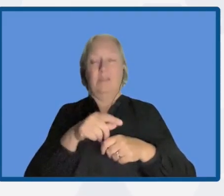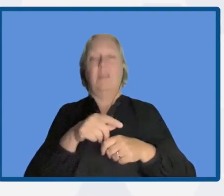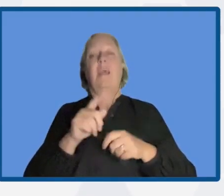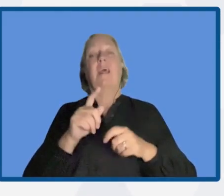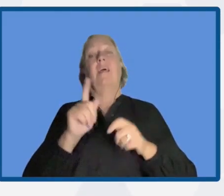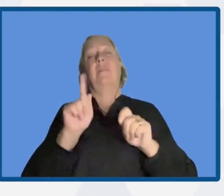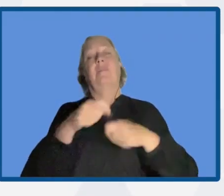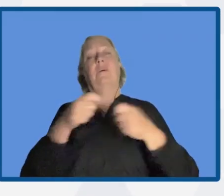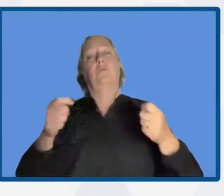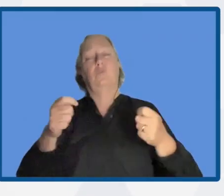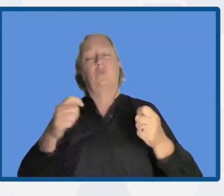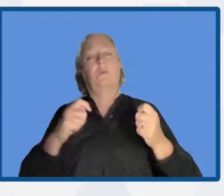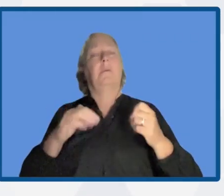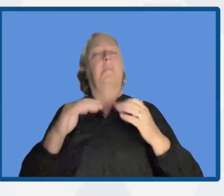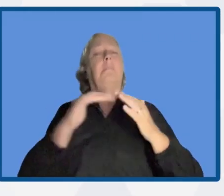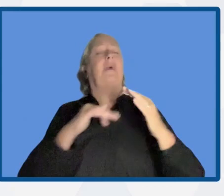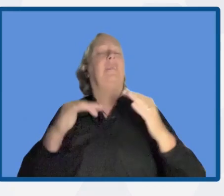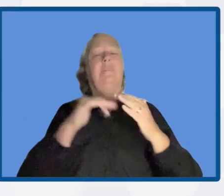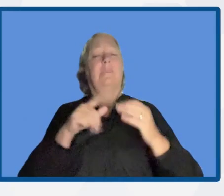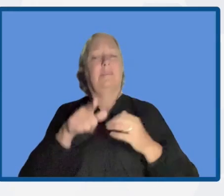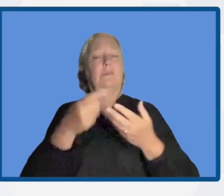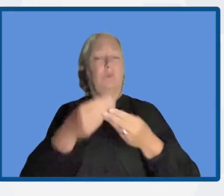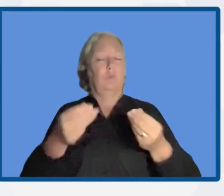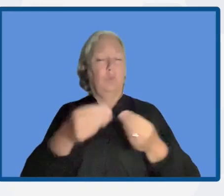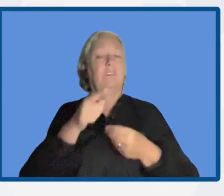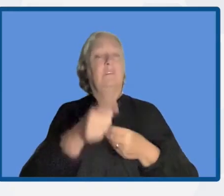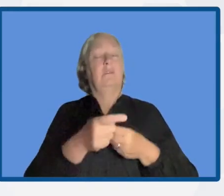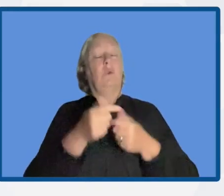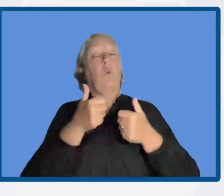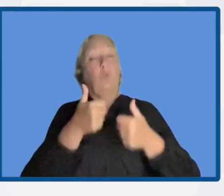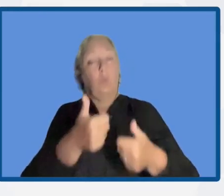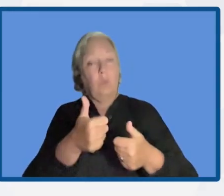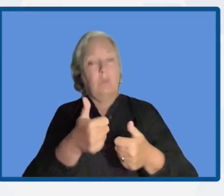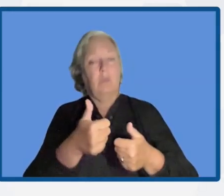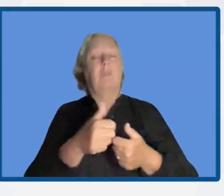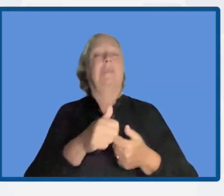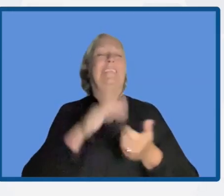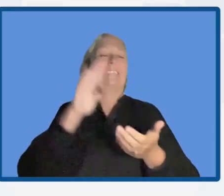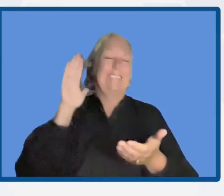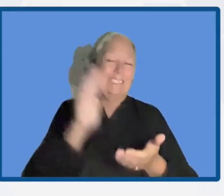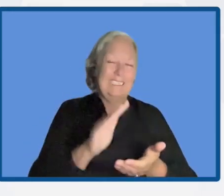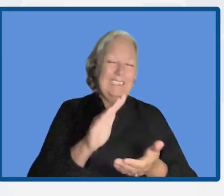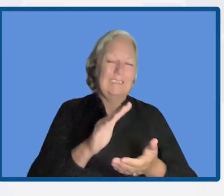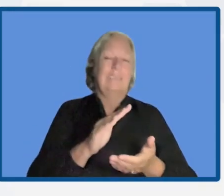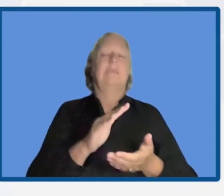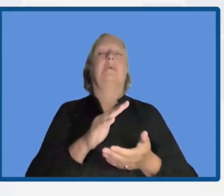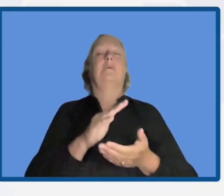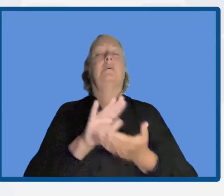a cost-effective option for reducing and mitigating natural